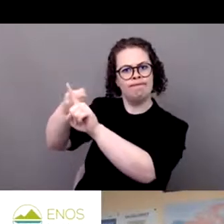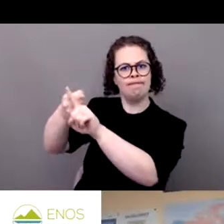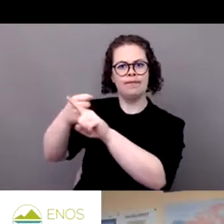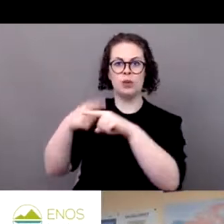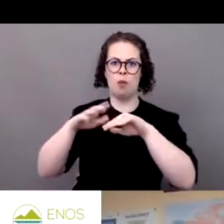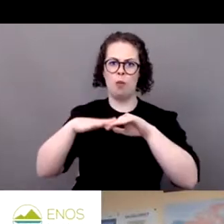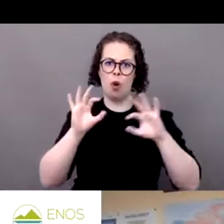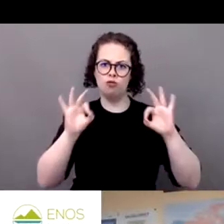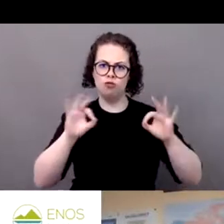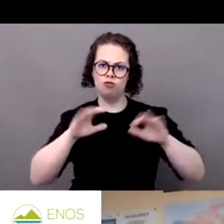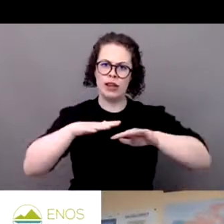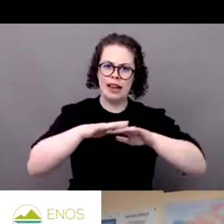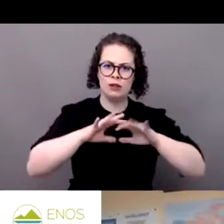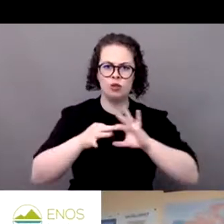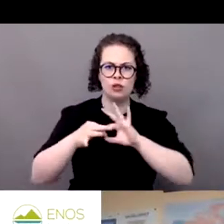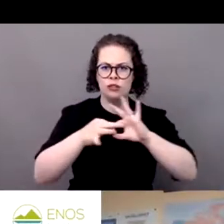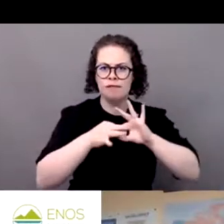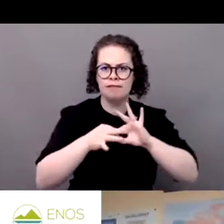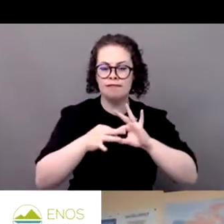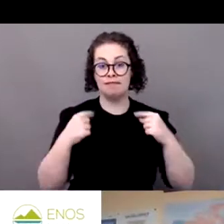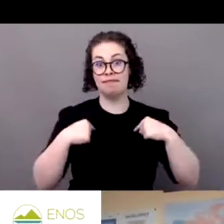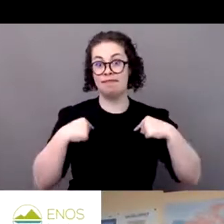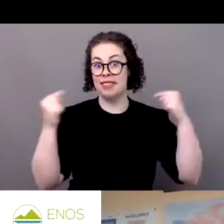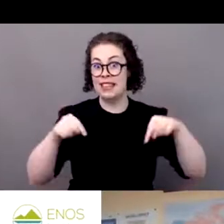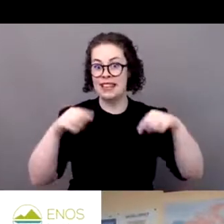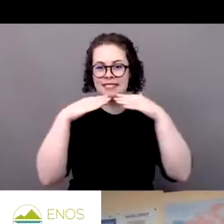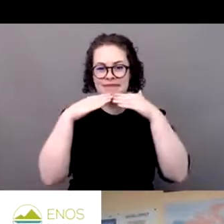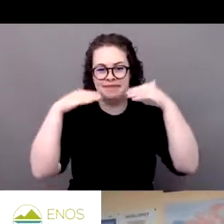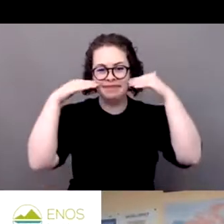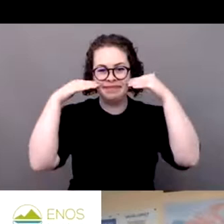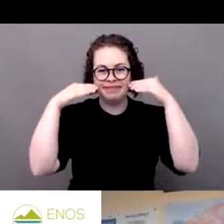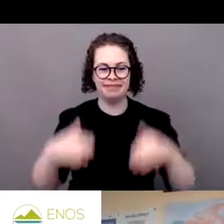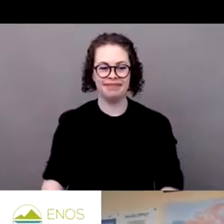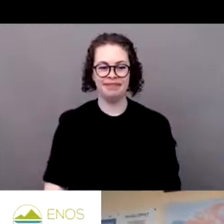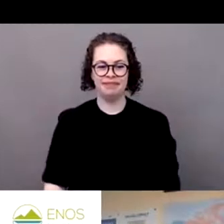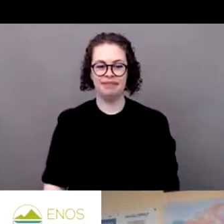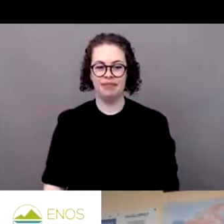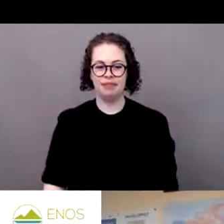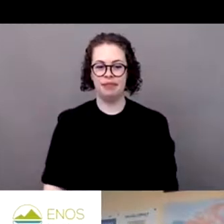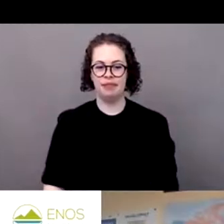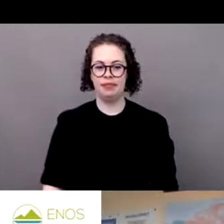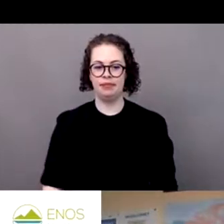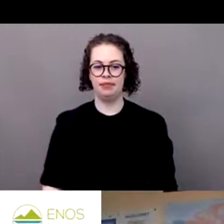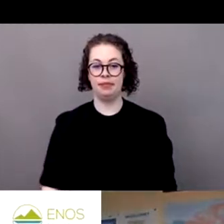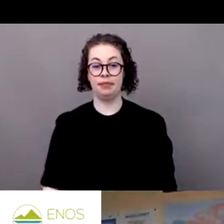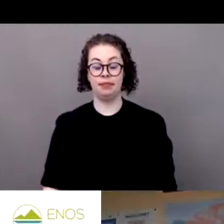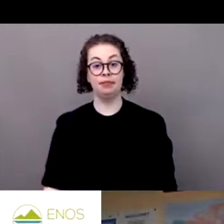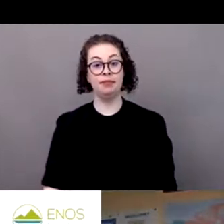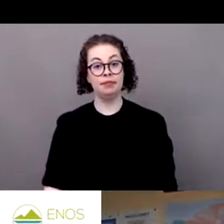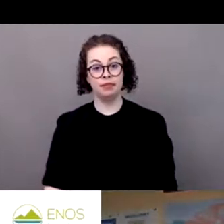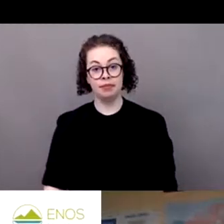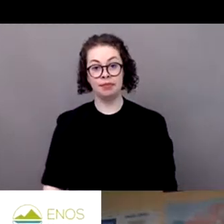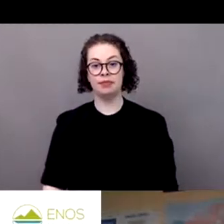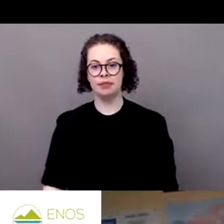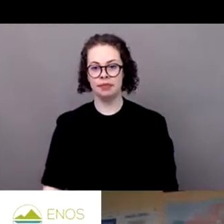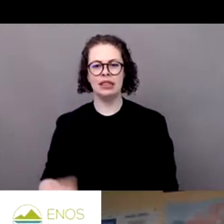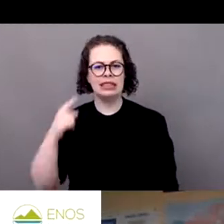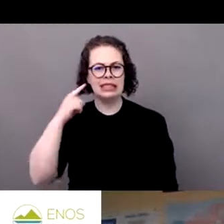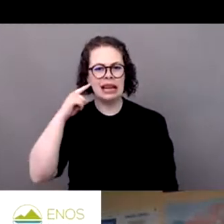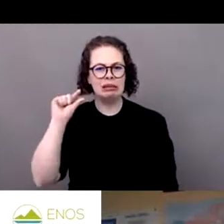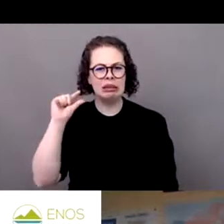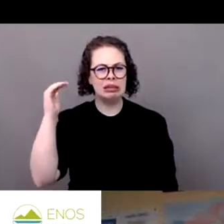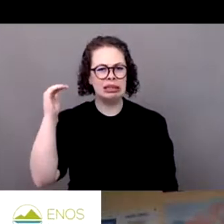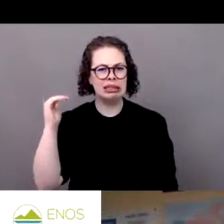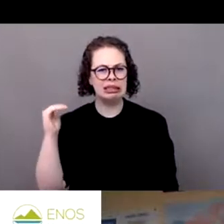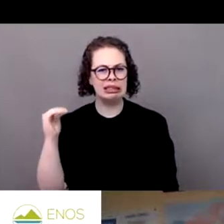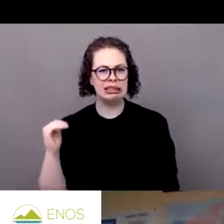network. So great to be here. Thank you. Thank you. Soren, we still hear you pretty low, so I